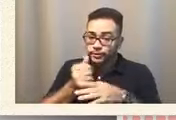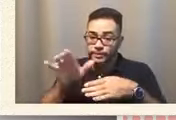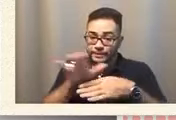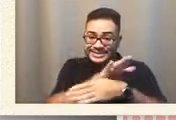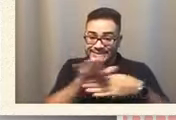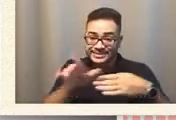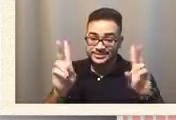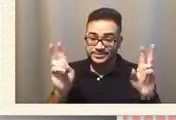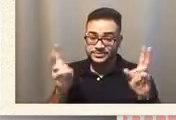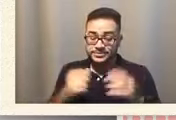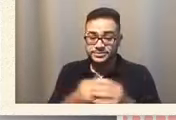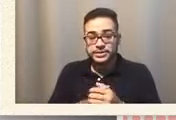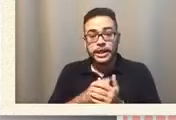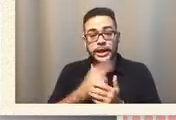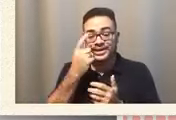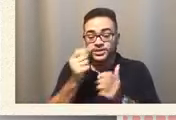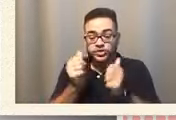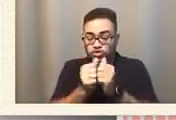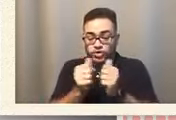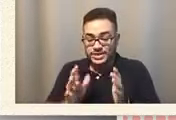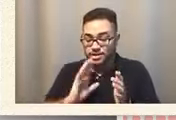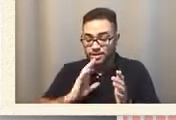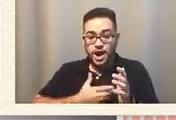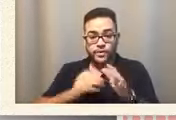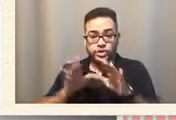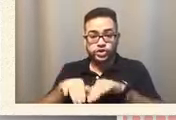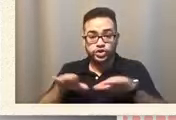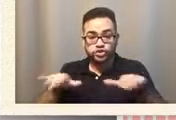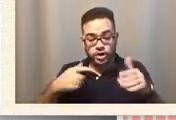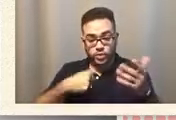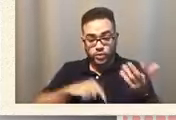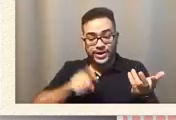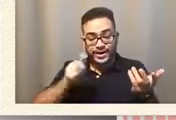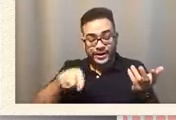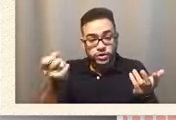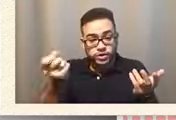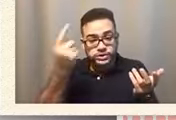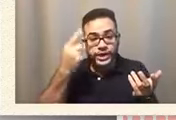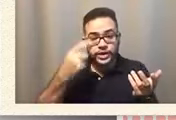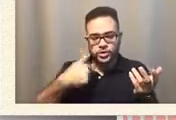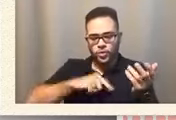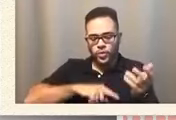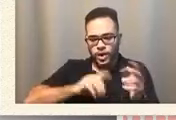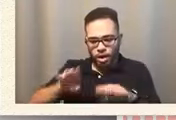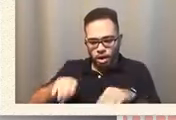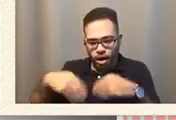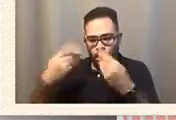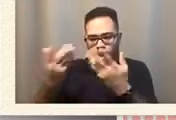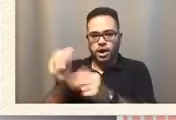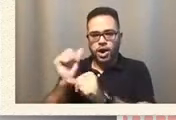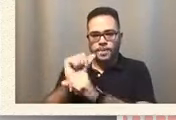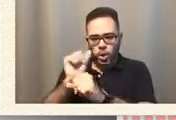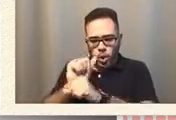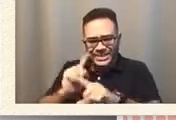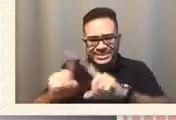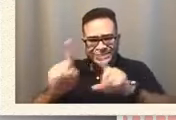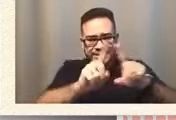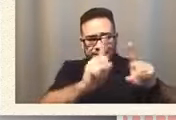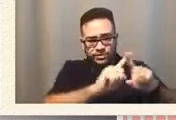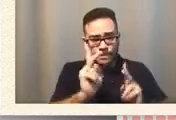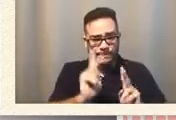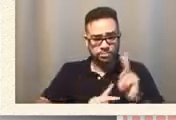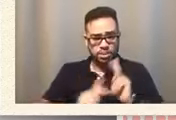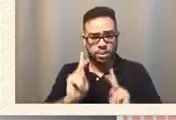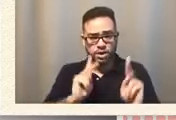Because with other kids, we have to understand that we are employing several people. We are